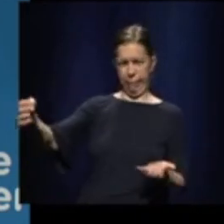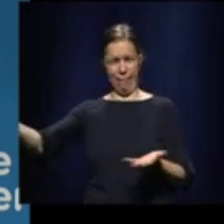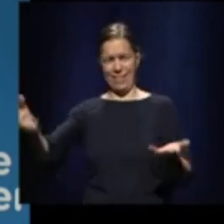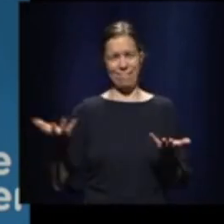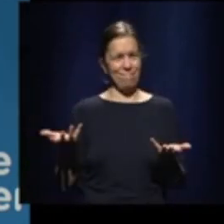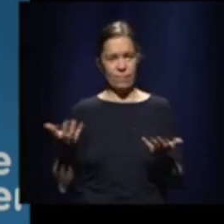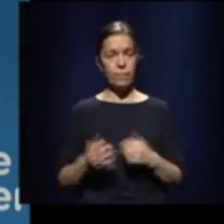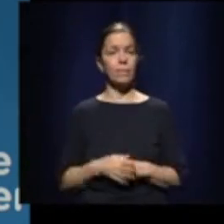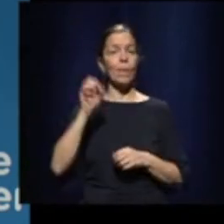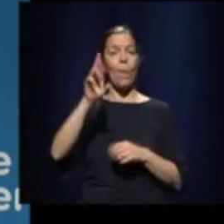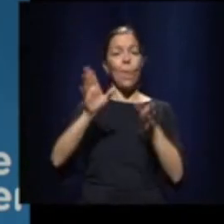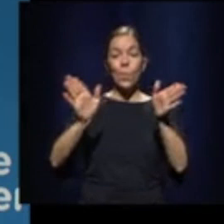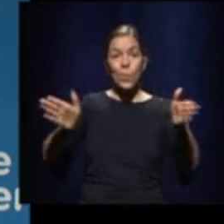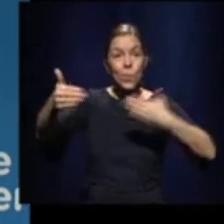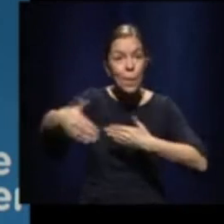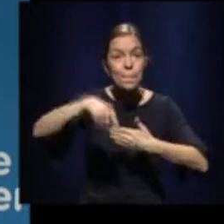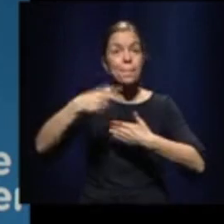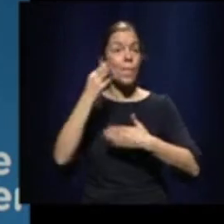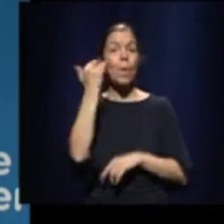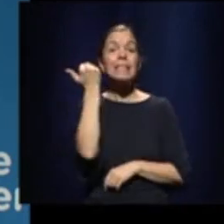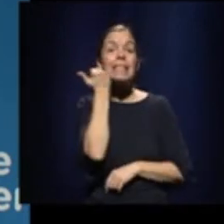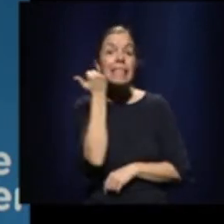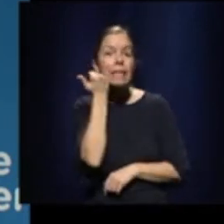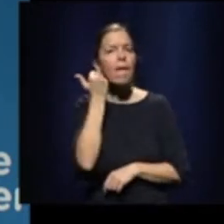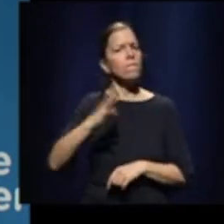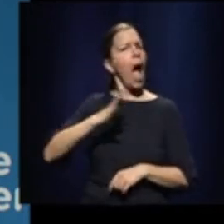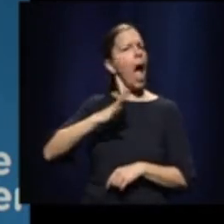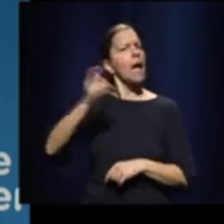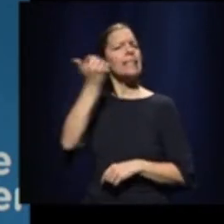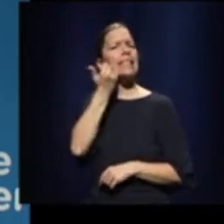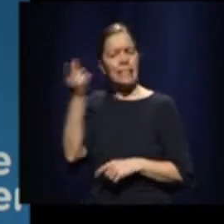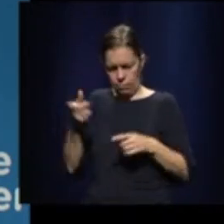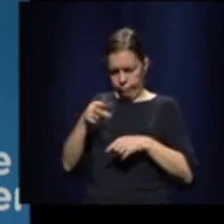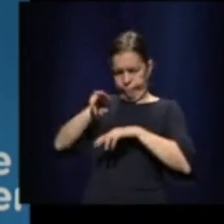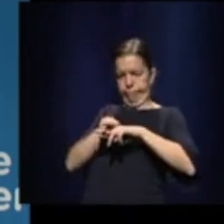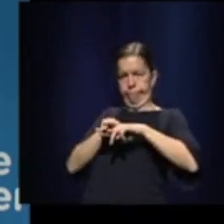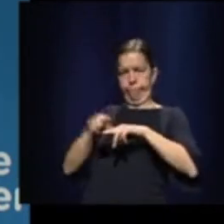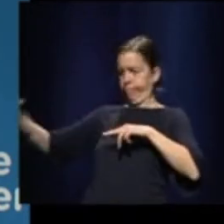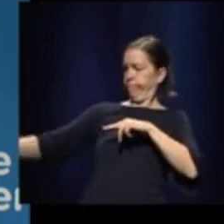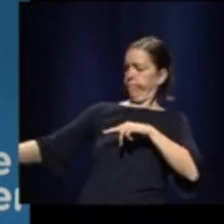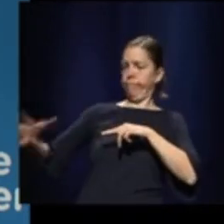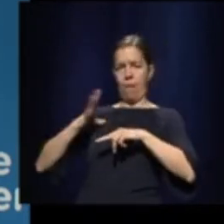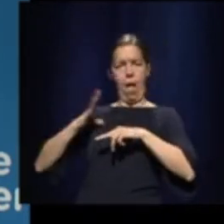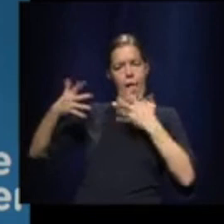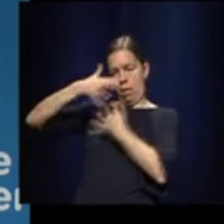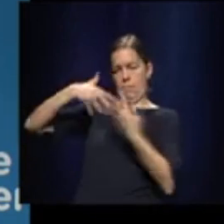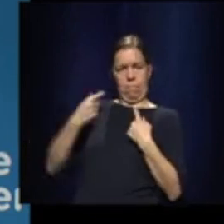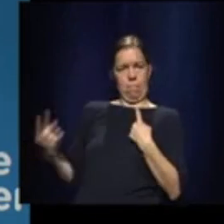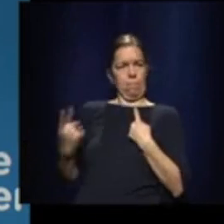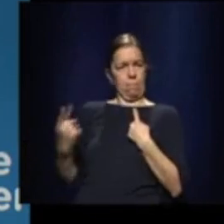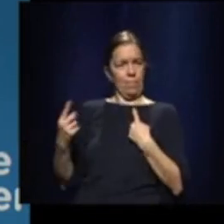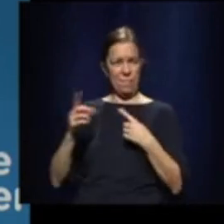fix or use those devices very closely to where the emission occur. In a class where you don't know who